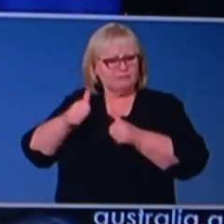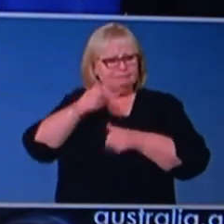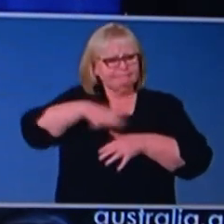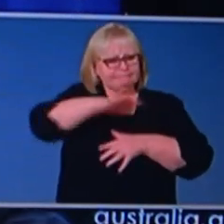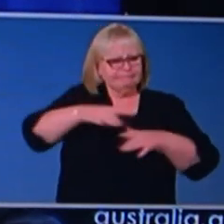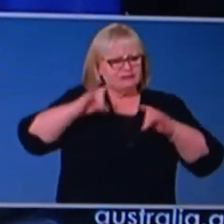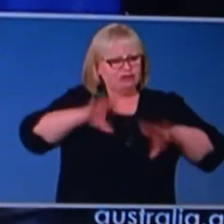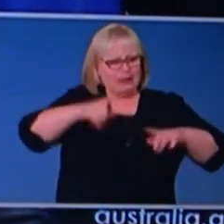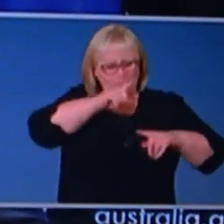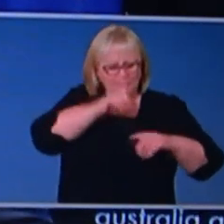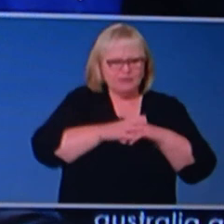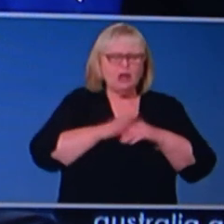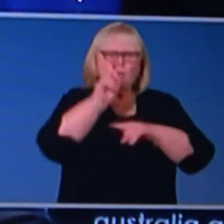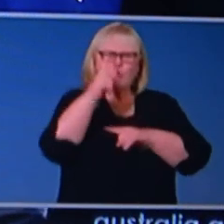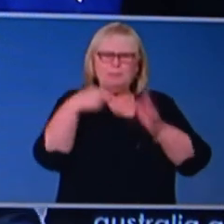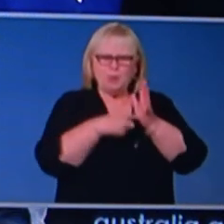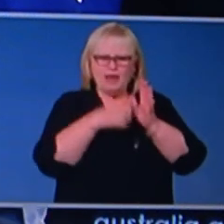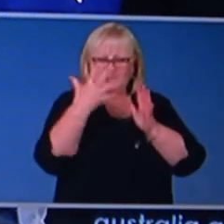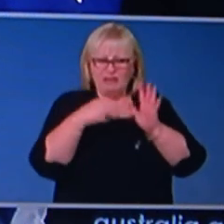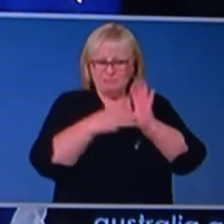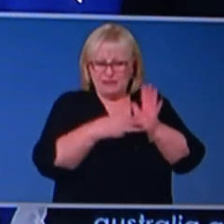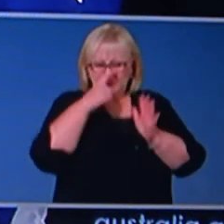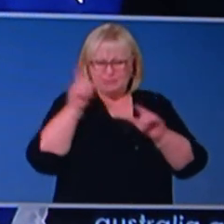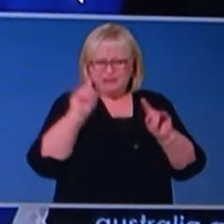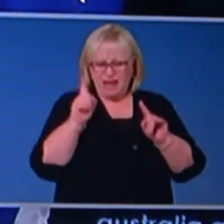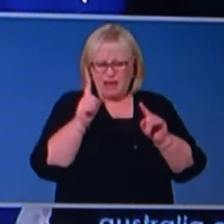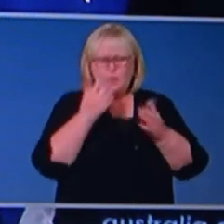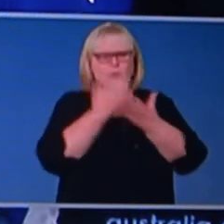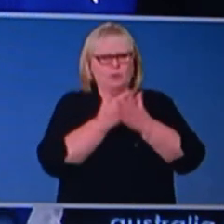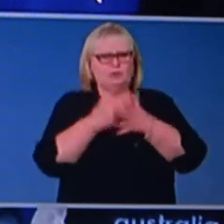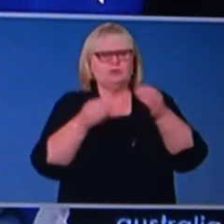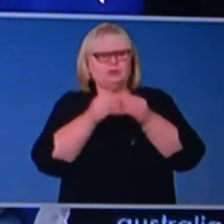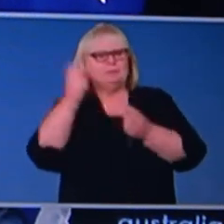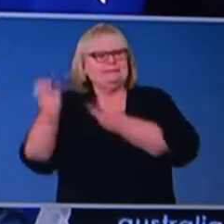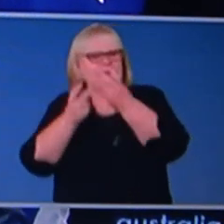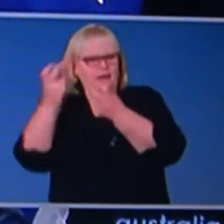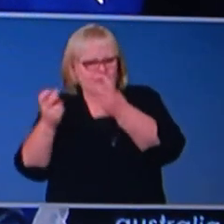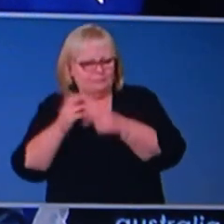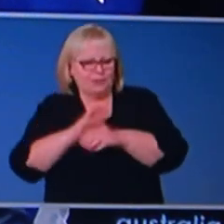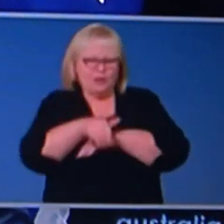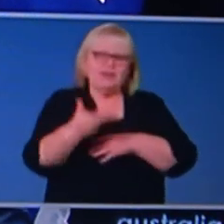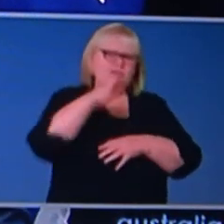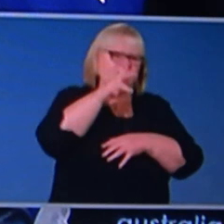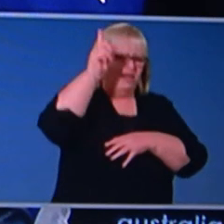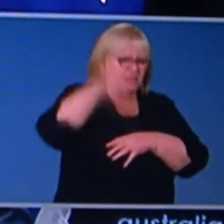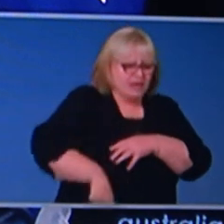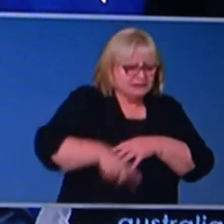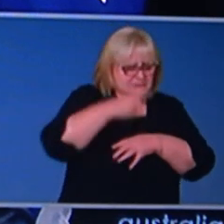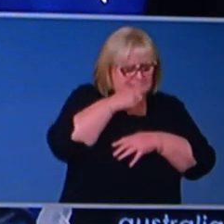.5 million, just over, Australians who are on JobSeeker. Over 900,000